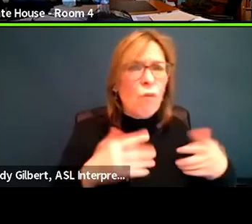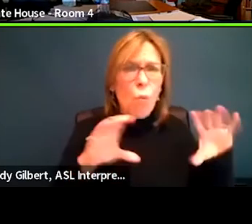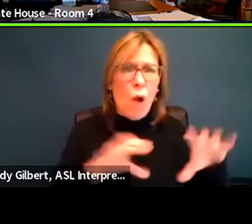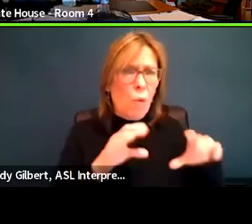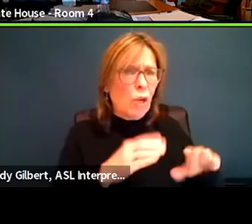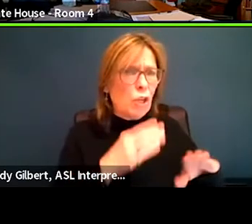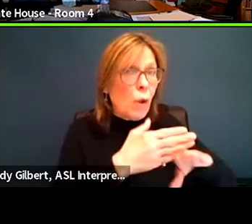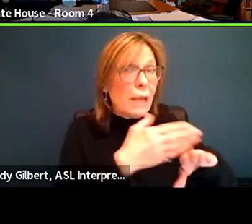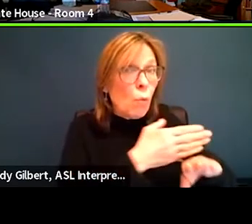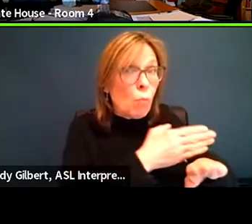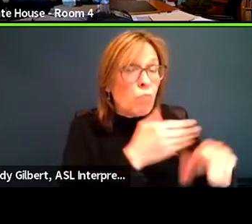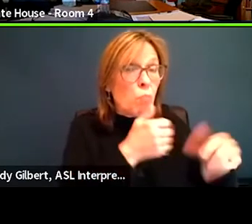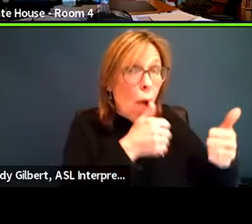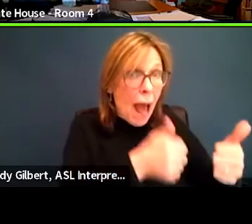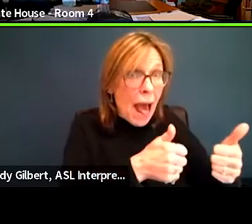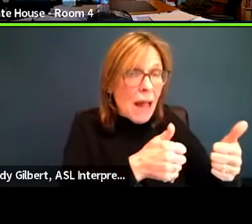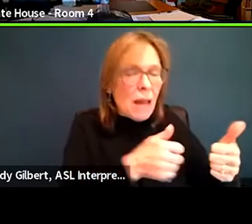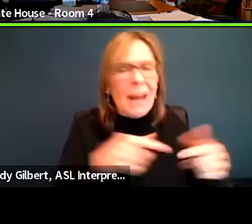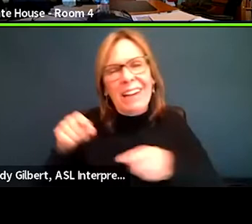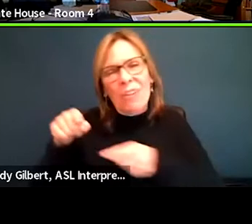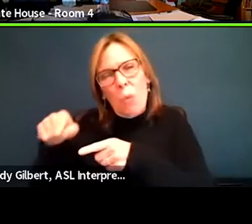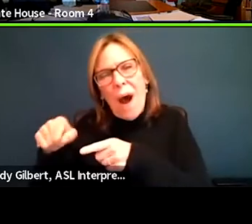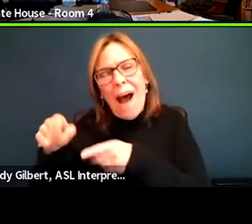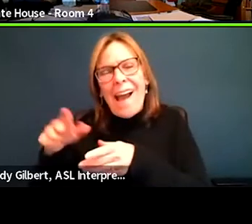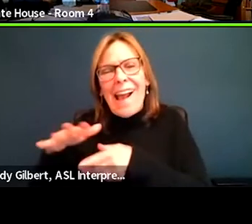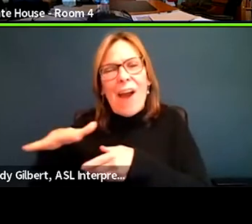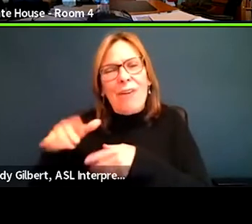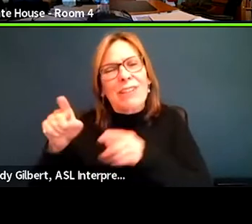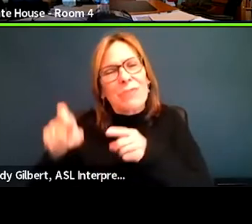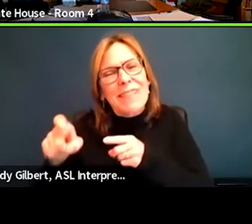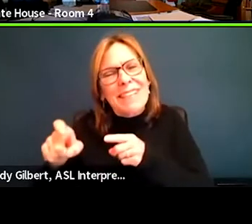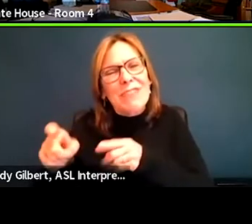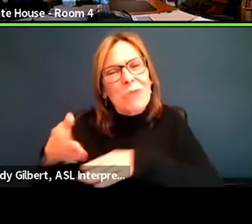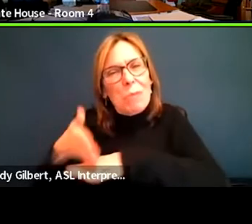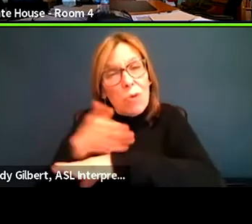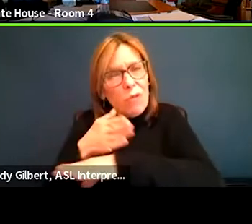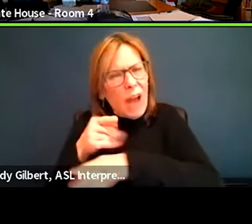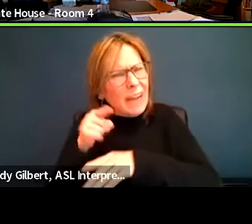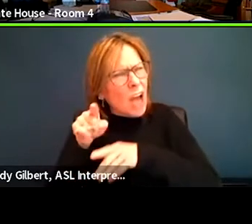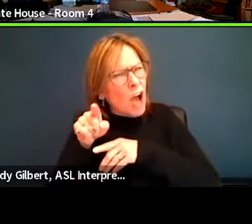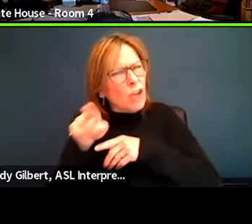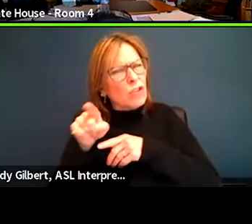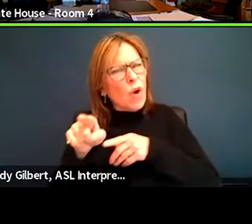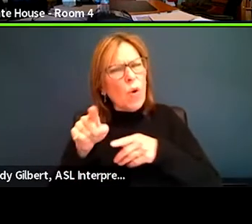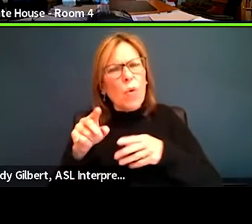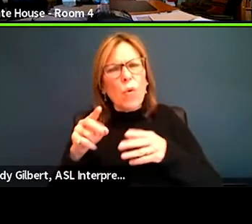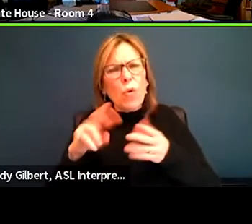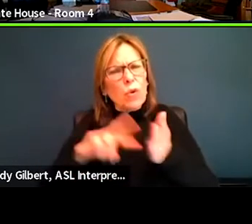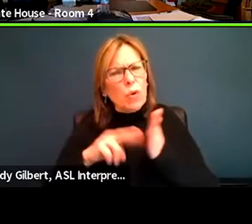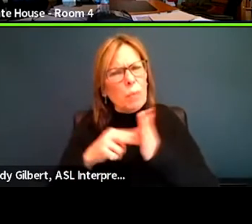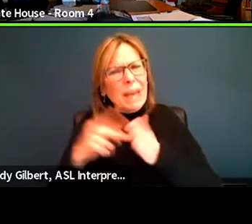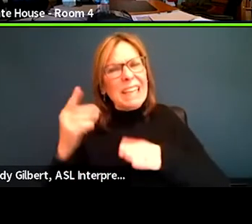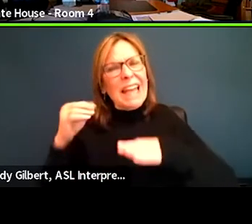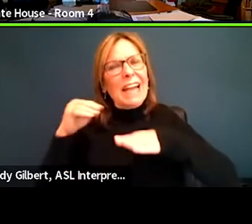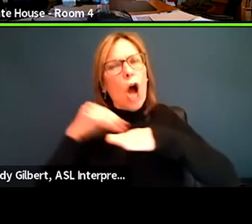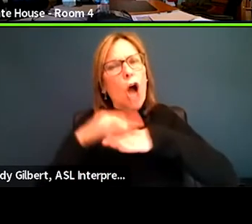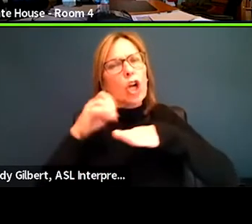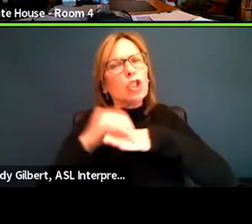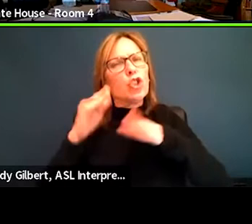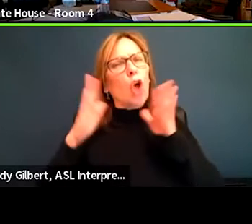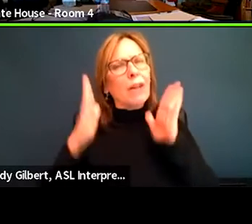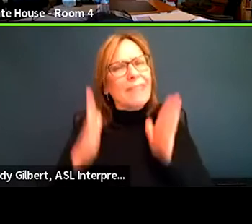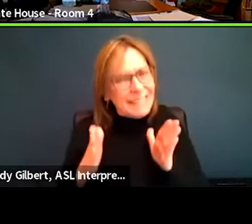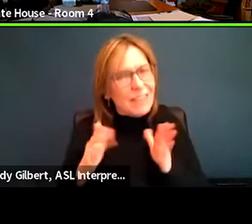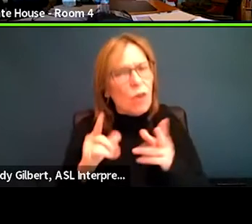might be going next. Is that, are you talking about a position or are you talking about consulting with somebody